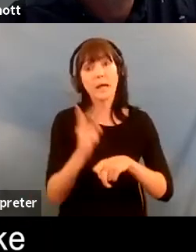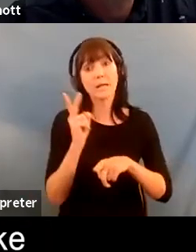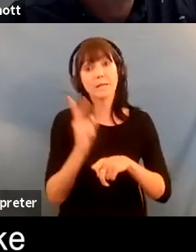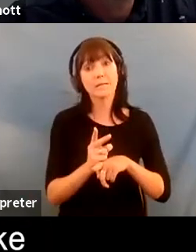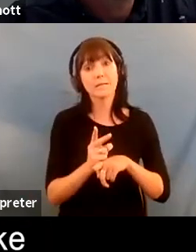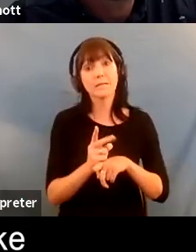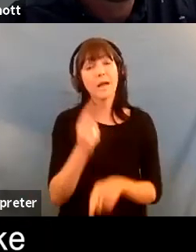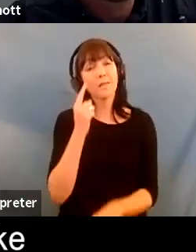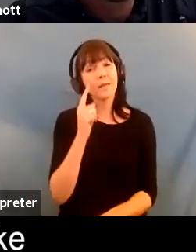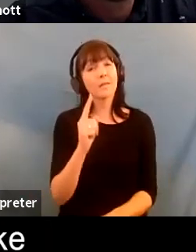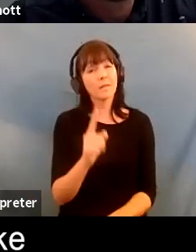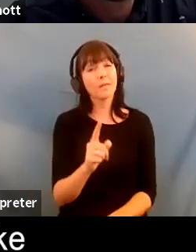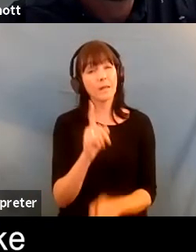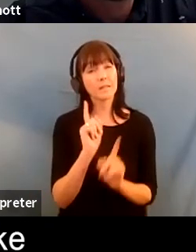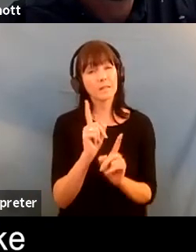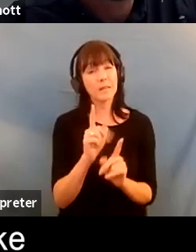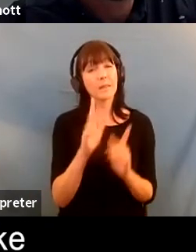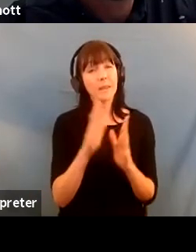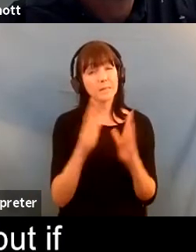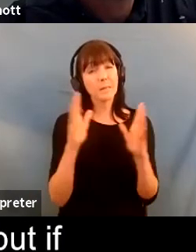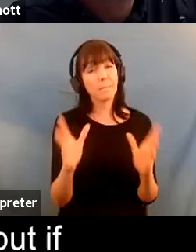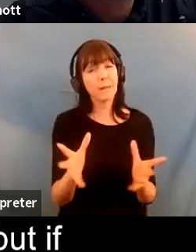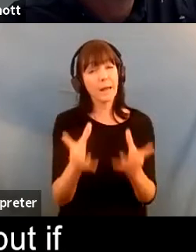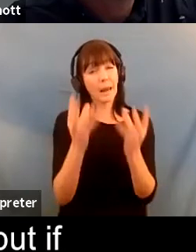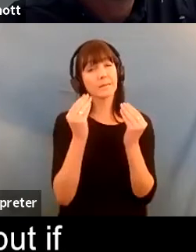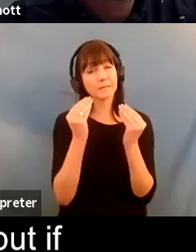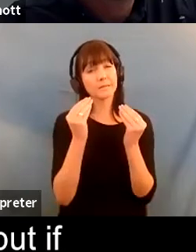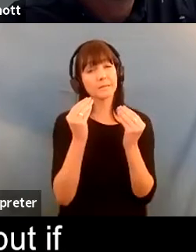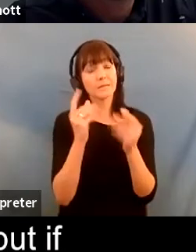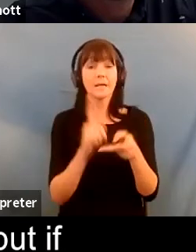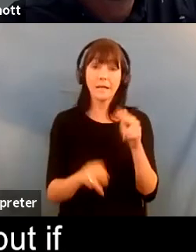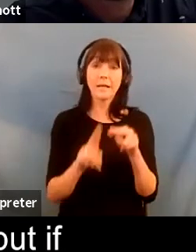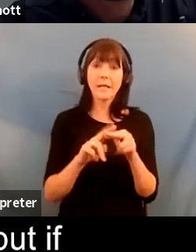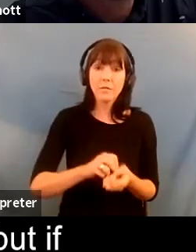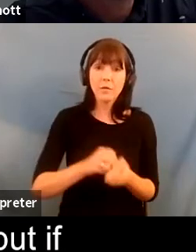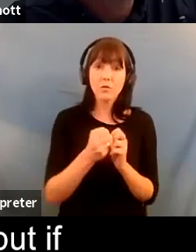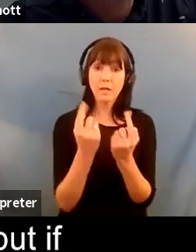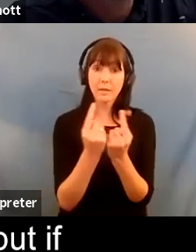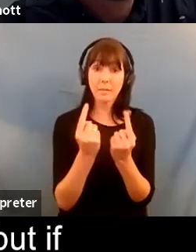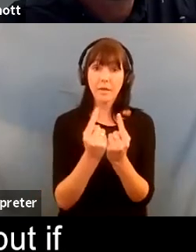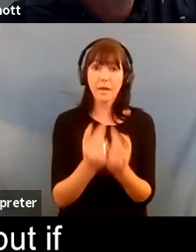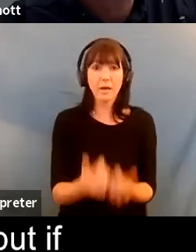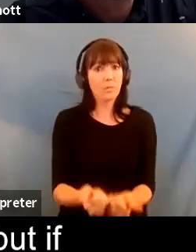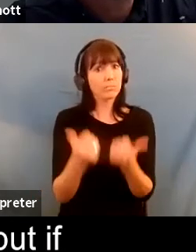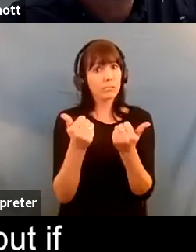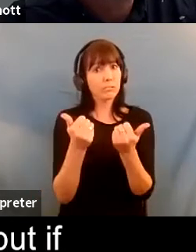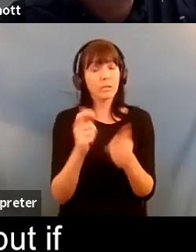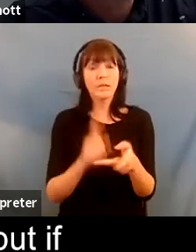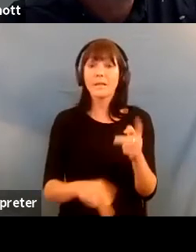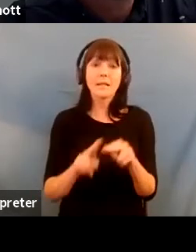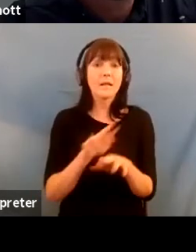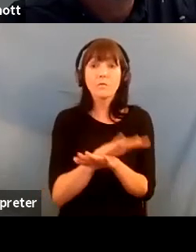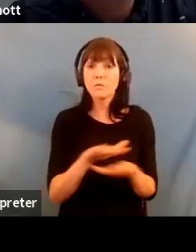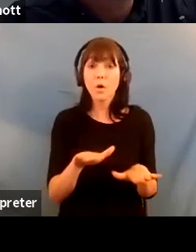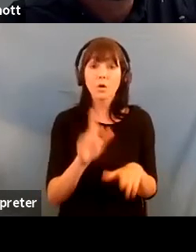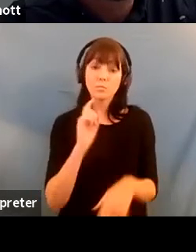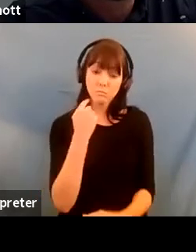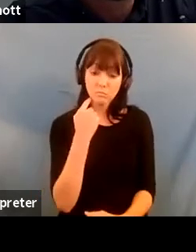all of this just take each day at your own pace and if you create something that's fantastic if you don't try again tomorrow